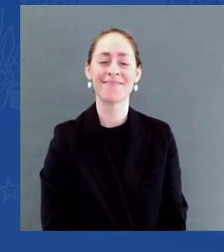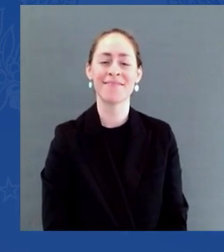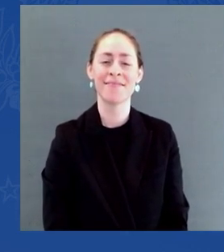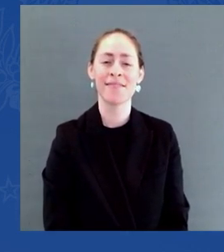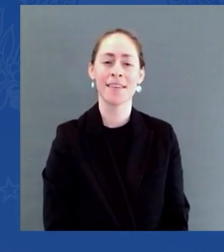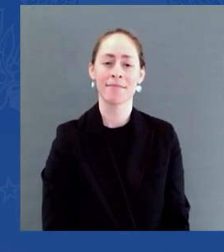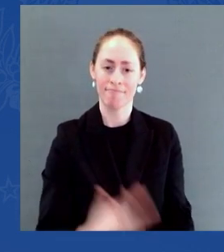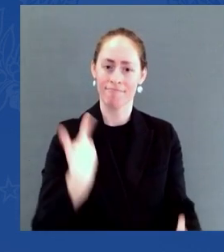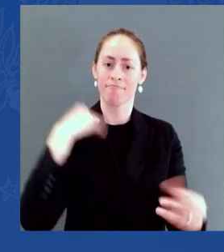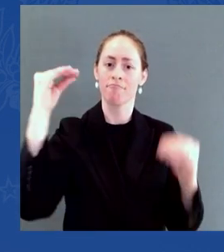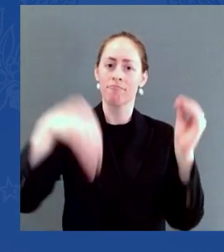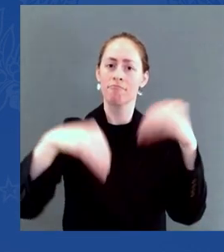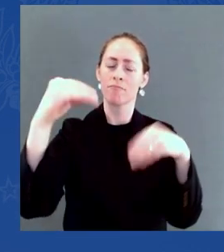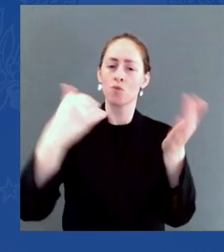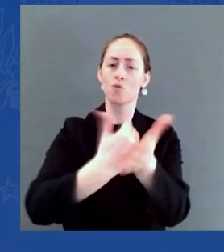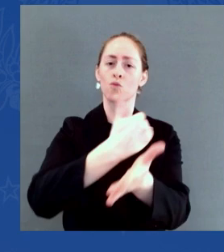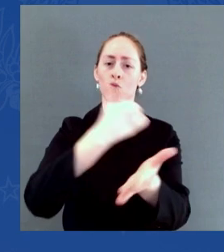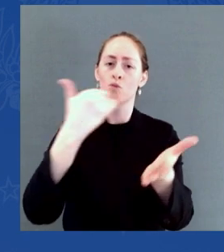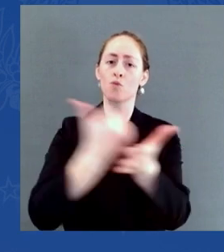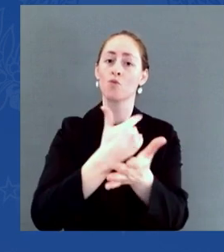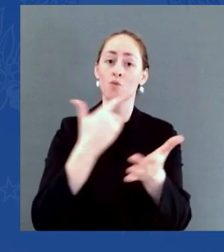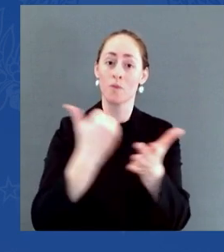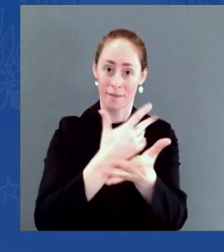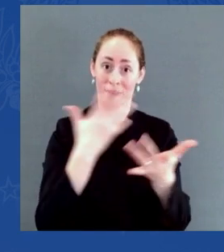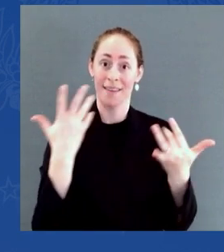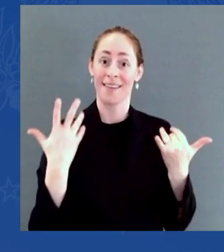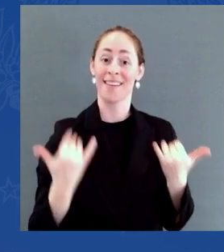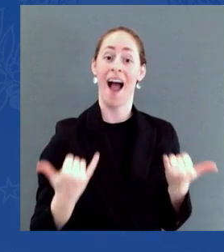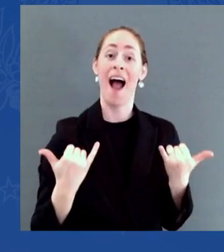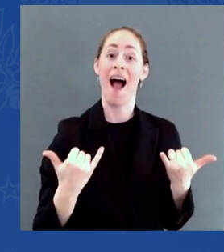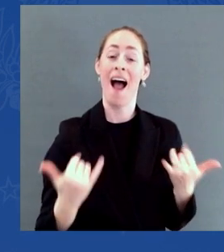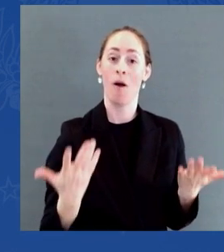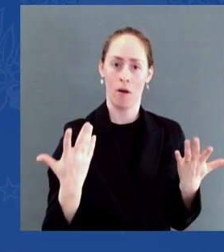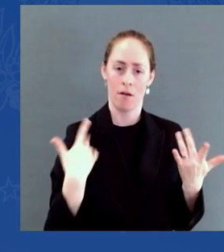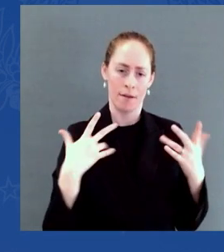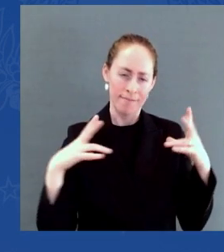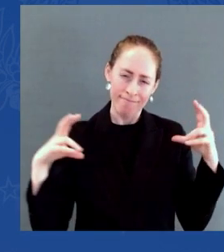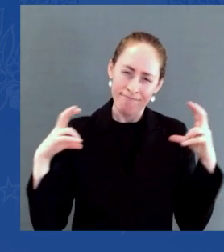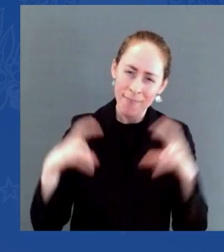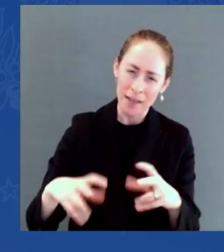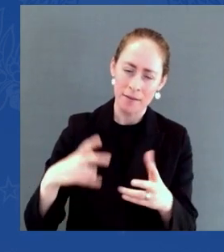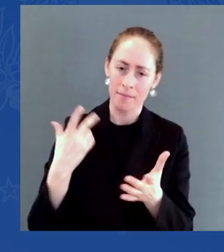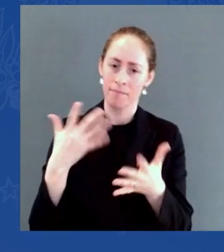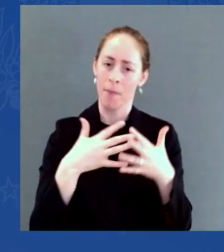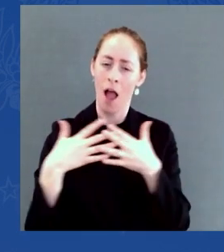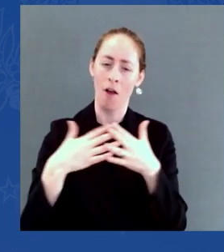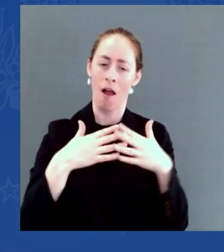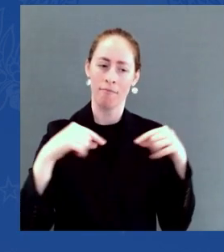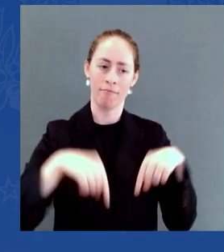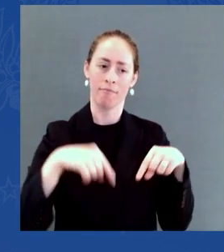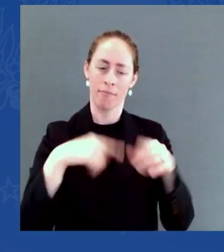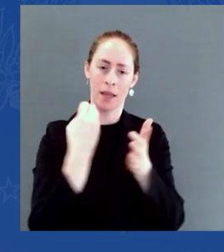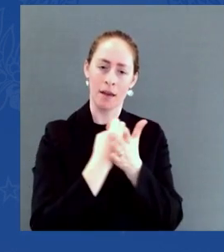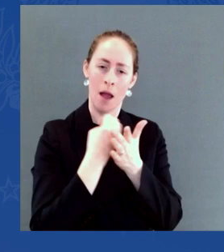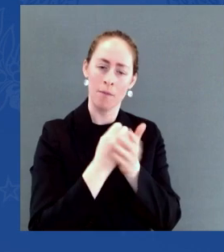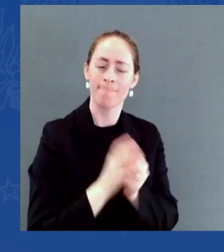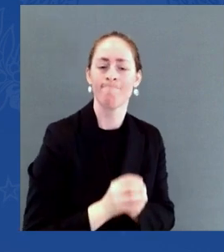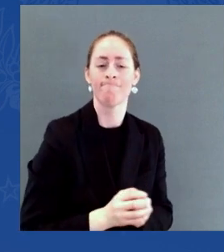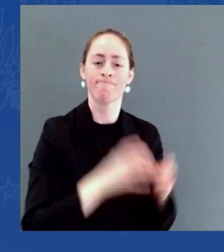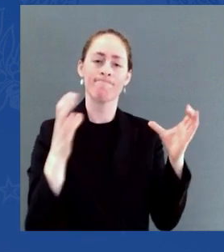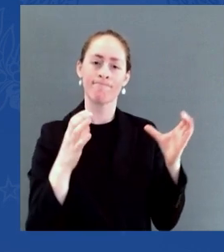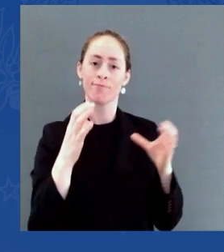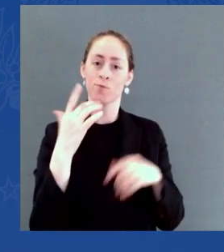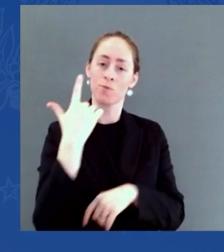I truly believe that 50 years from now, when historians look back on this moment, they're going to say this was the beginning of the moment